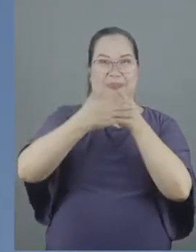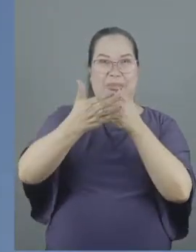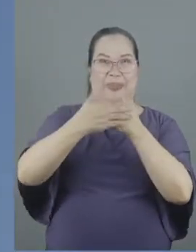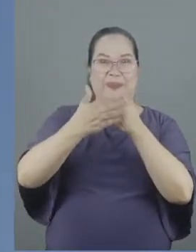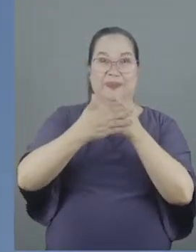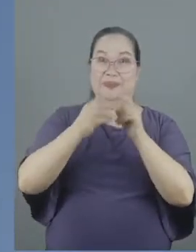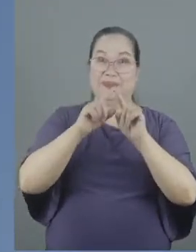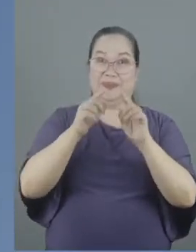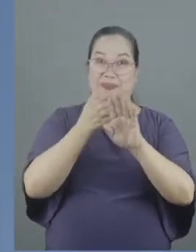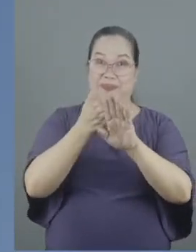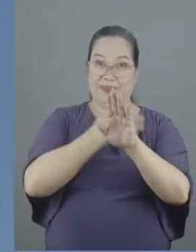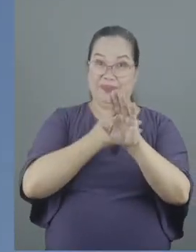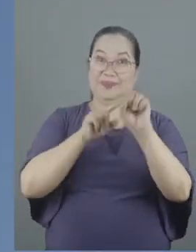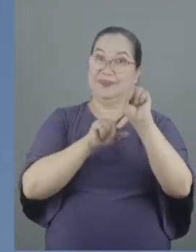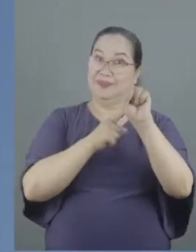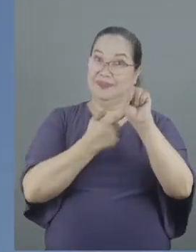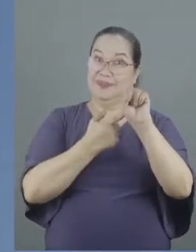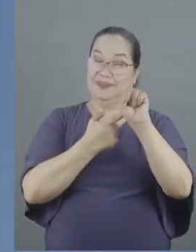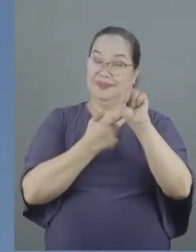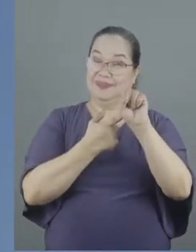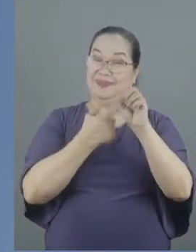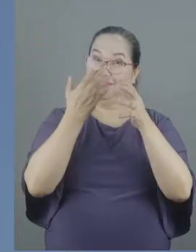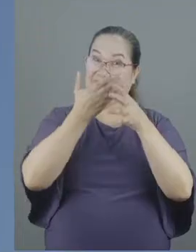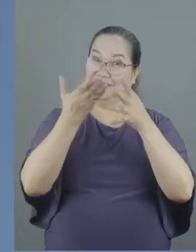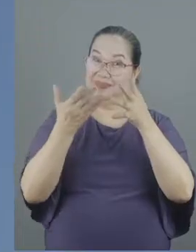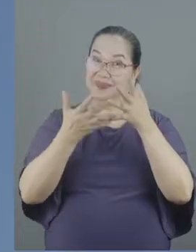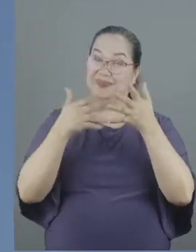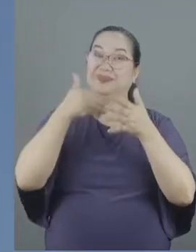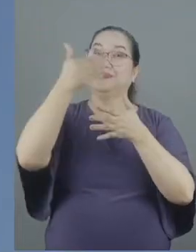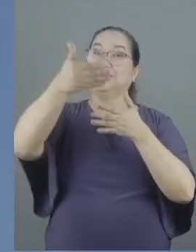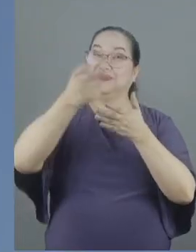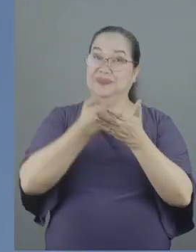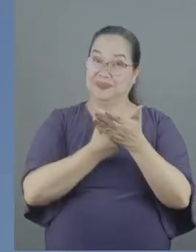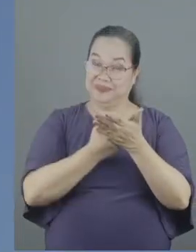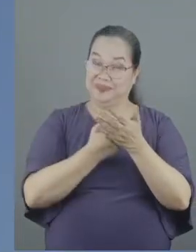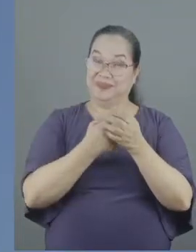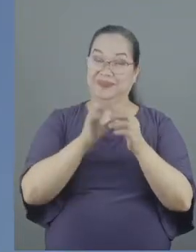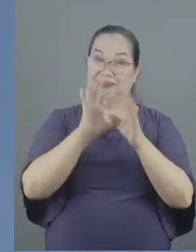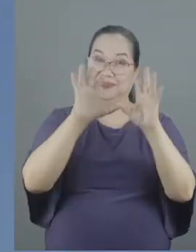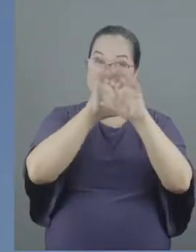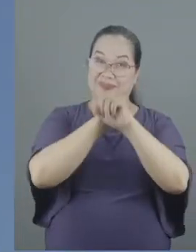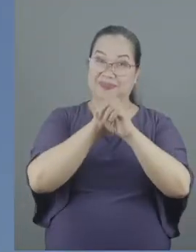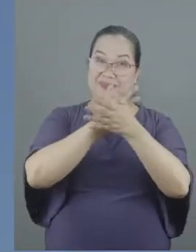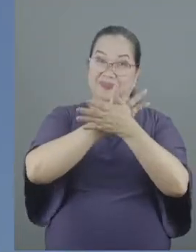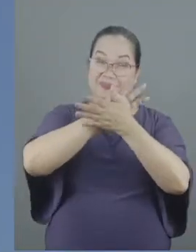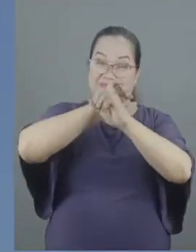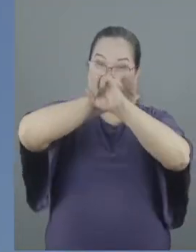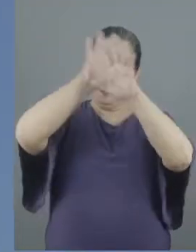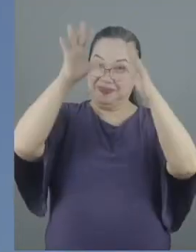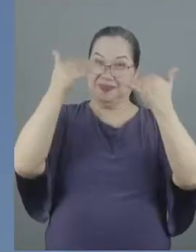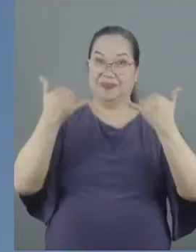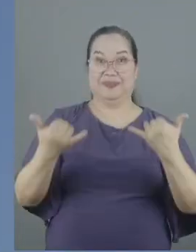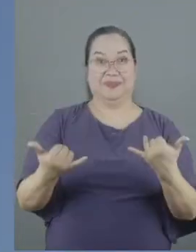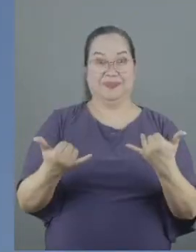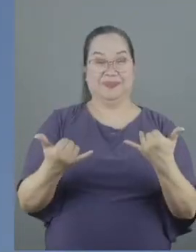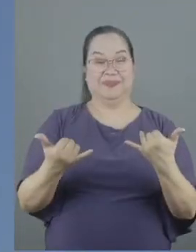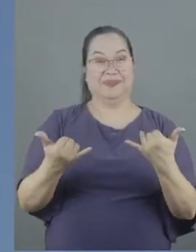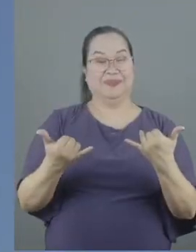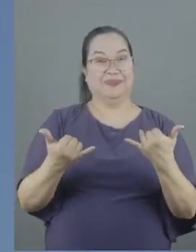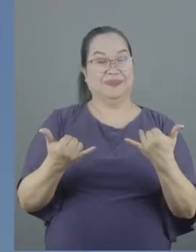But before we start that series next month, and as we finish the clear the series this weekend, today,